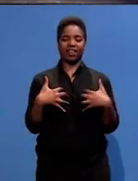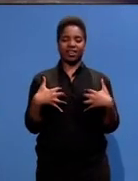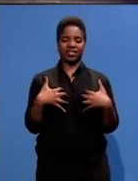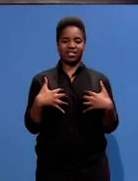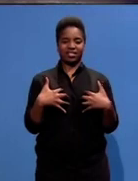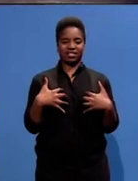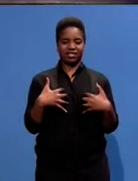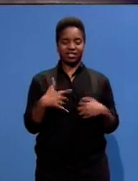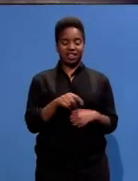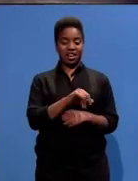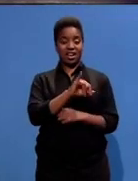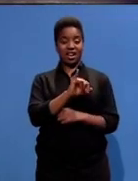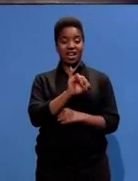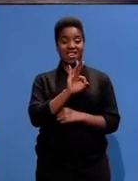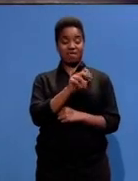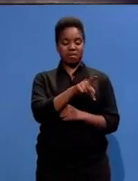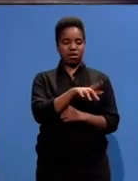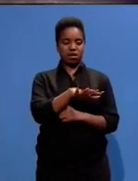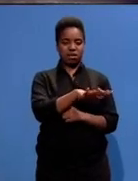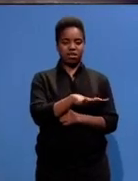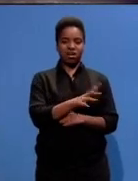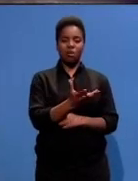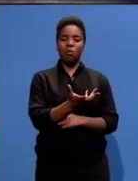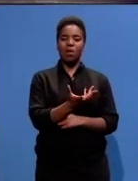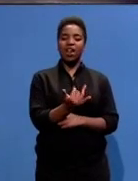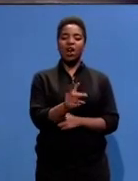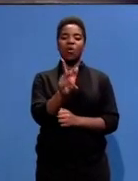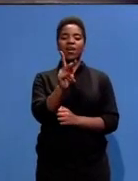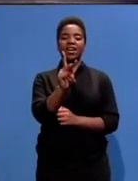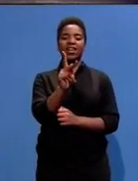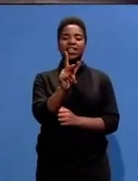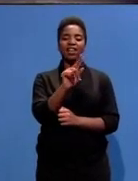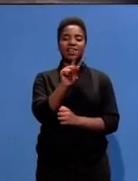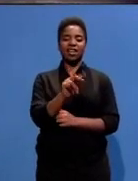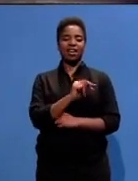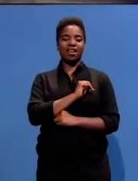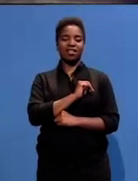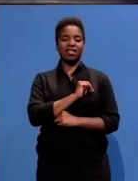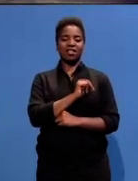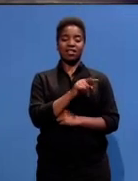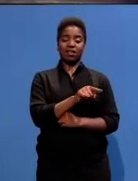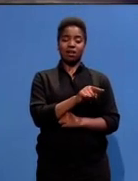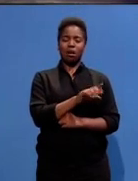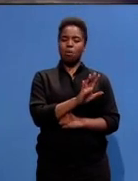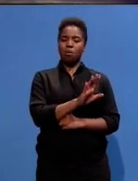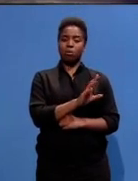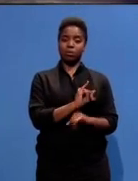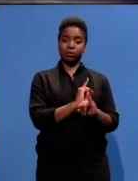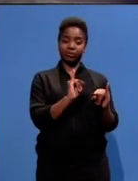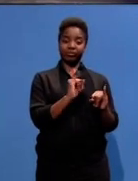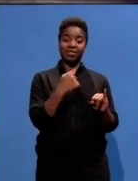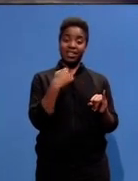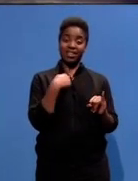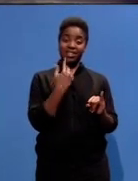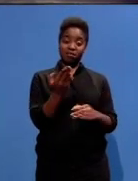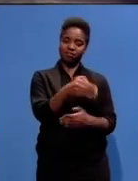and address the people themselves in what's now KwaZulu-Natal. And on one occasion... vote there. Sorry, he chose to vote